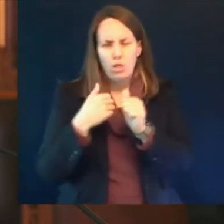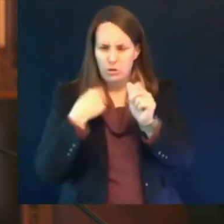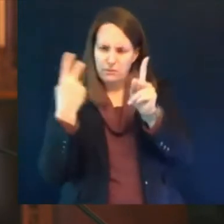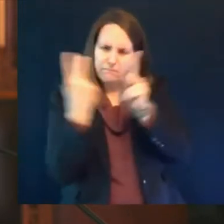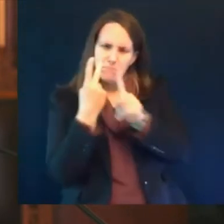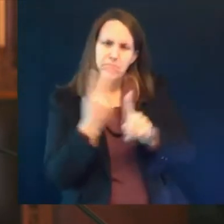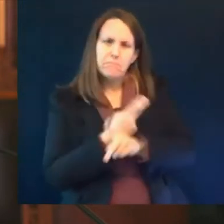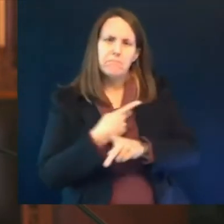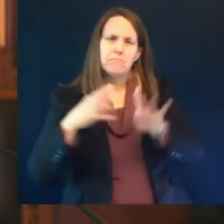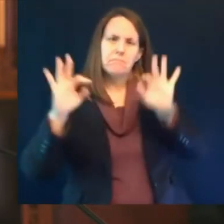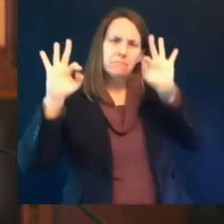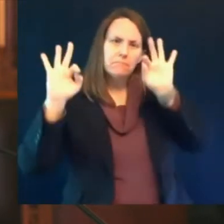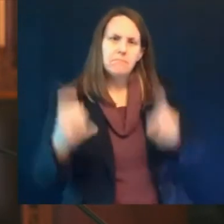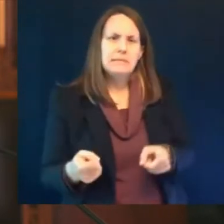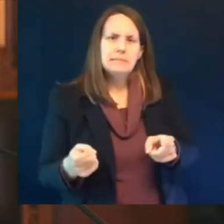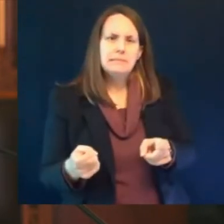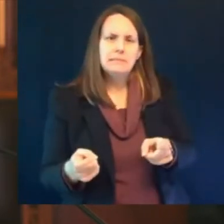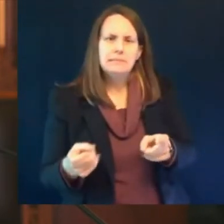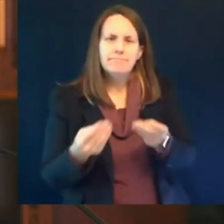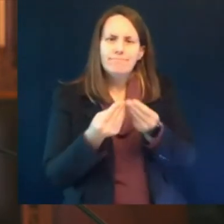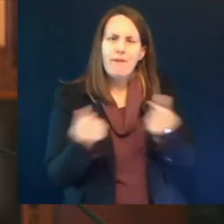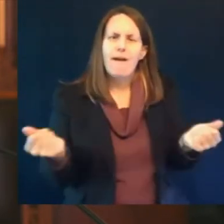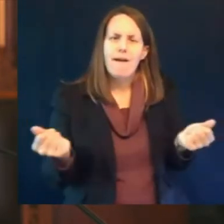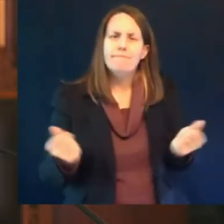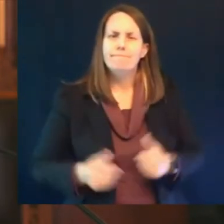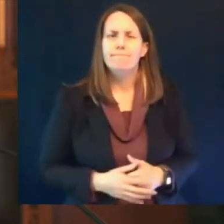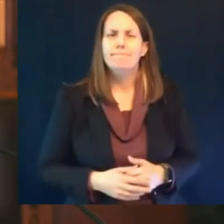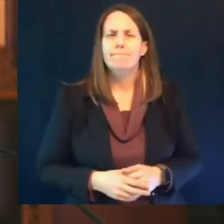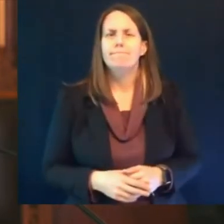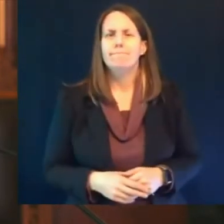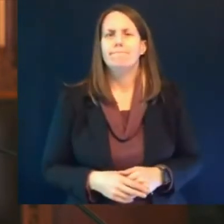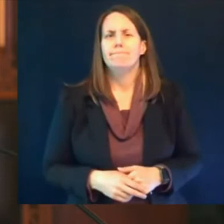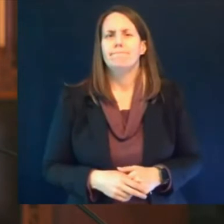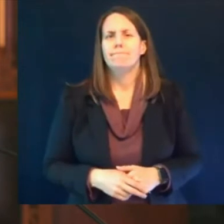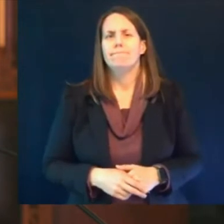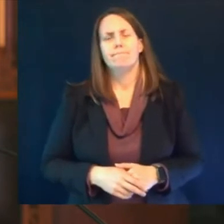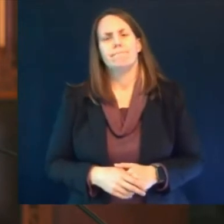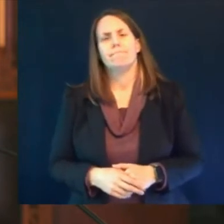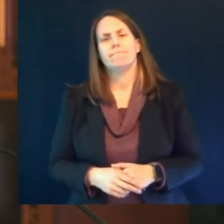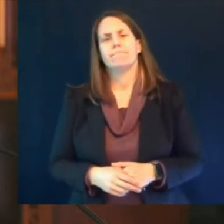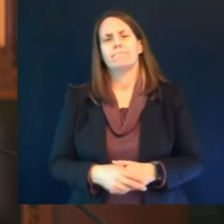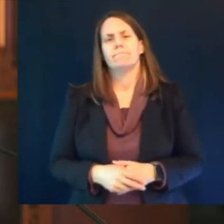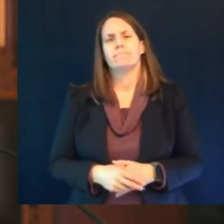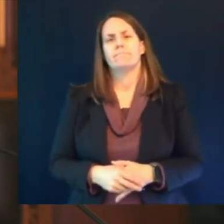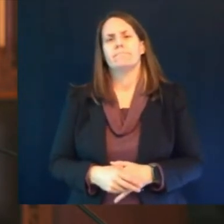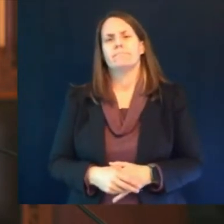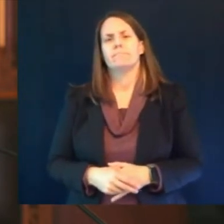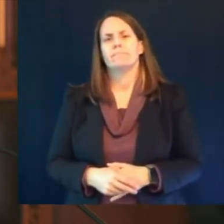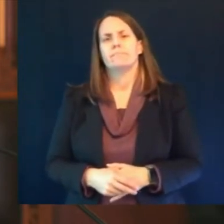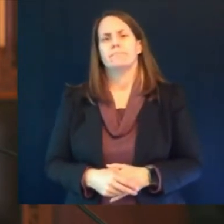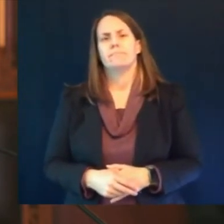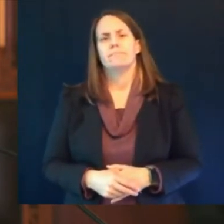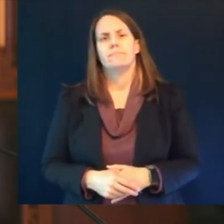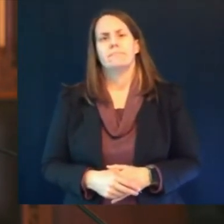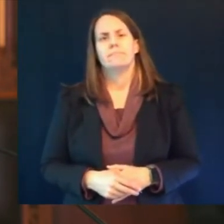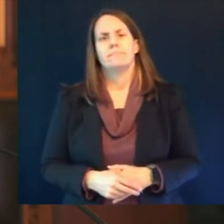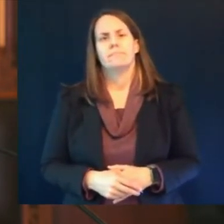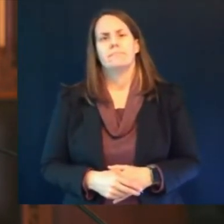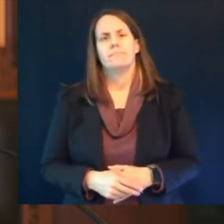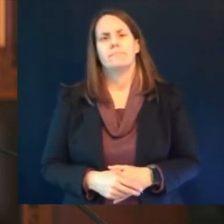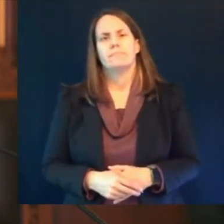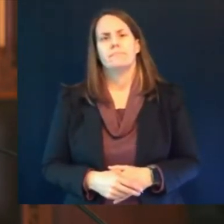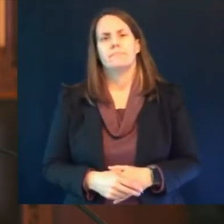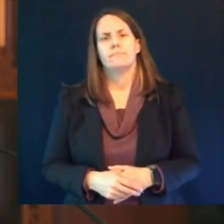to resolve those situations so um you know that is the nature of